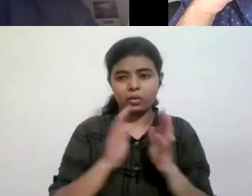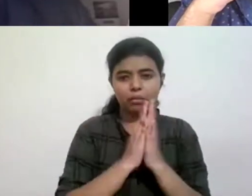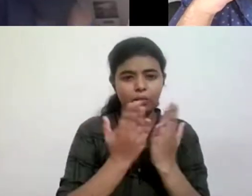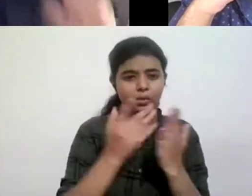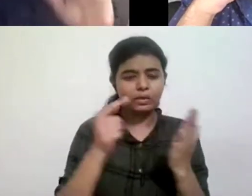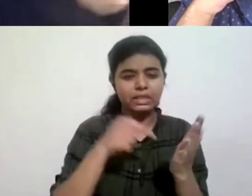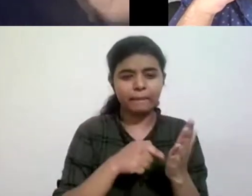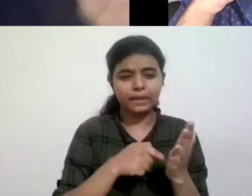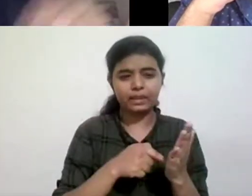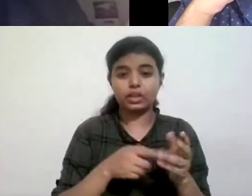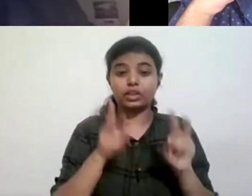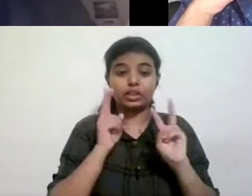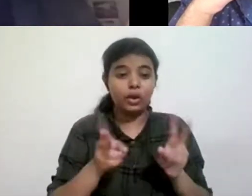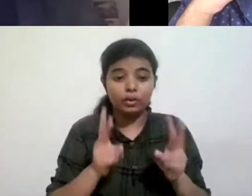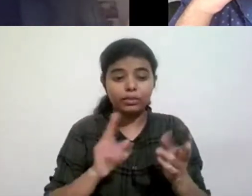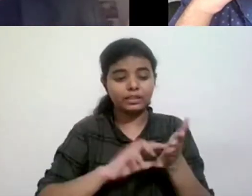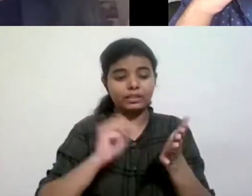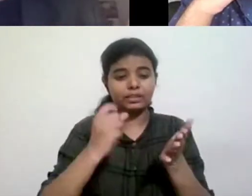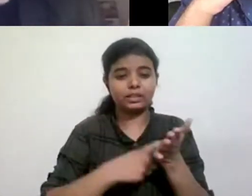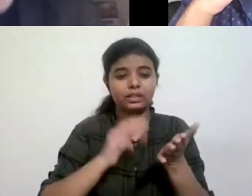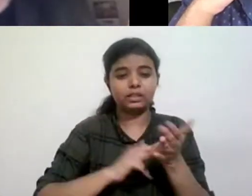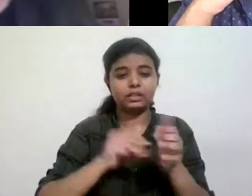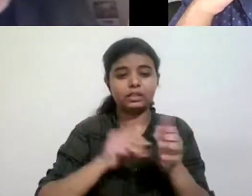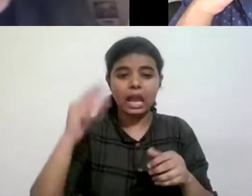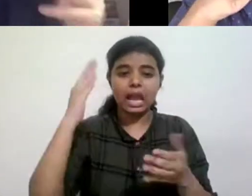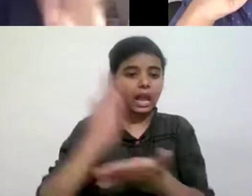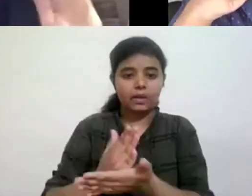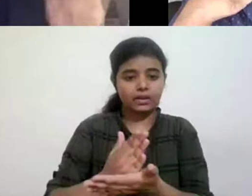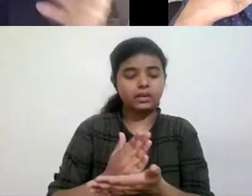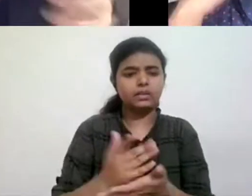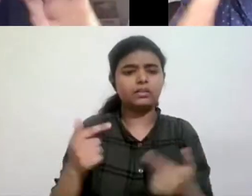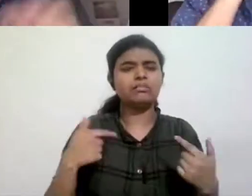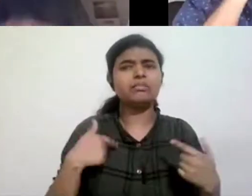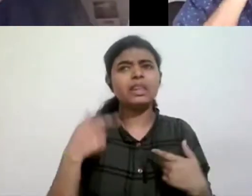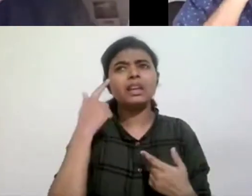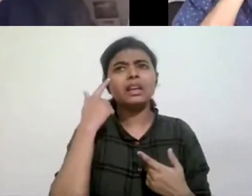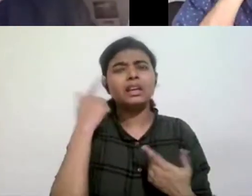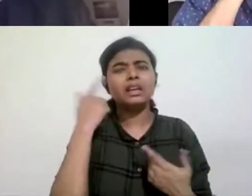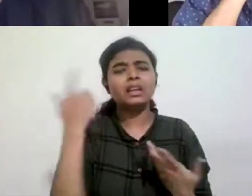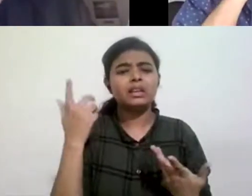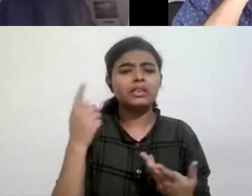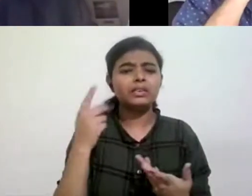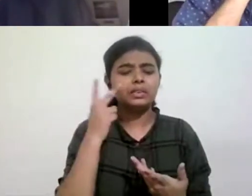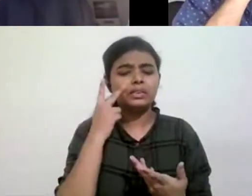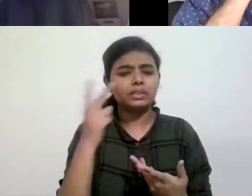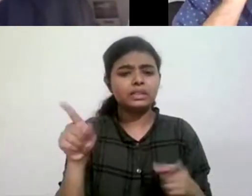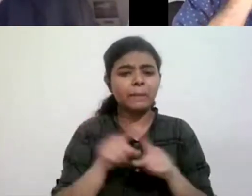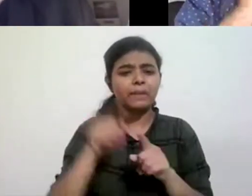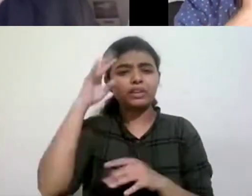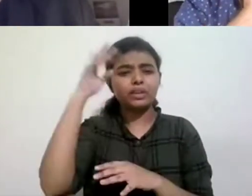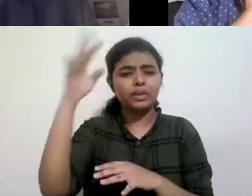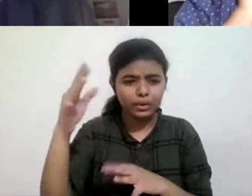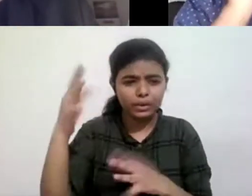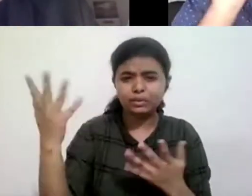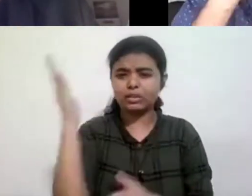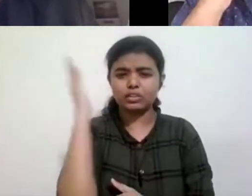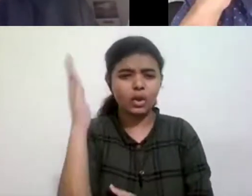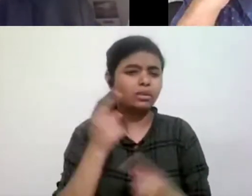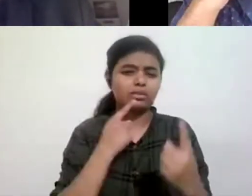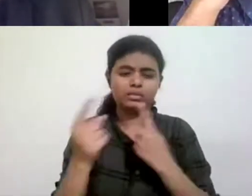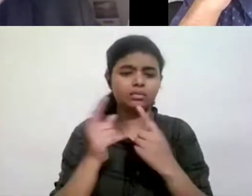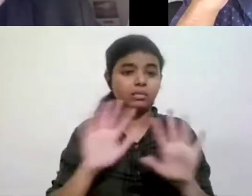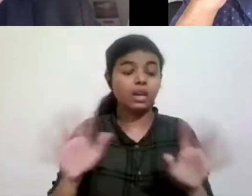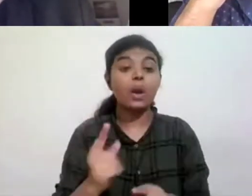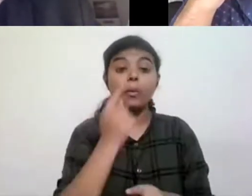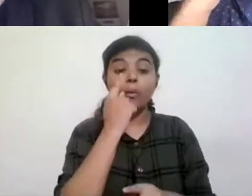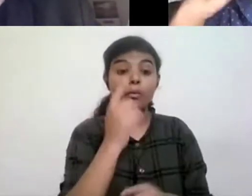normal, where I was like talking about, you know, normality. And it was, it was kind of like a theory driven sort of talk. And a woman